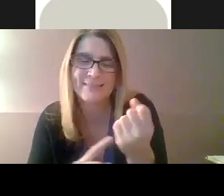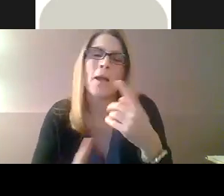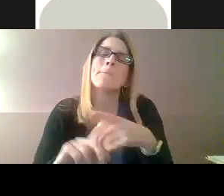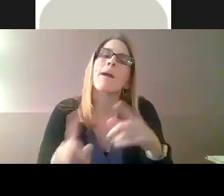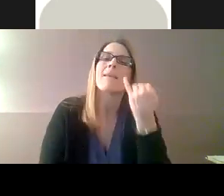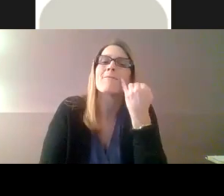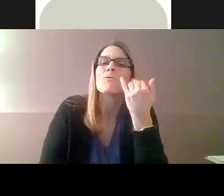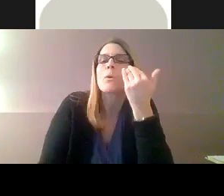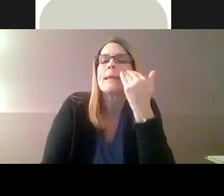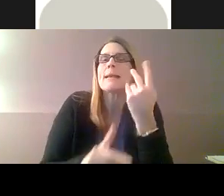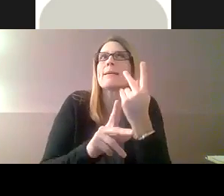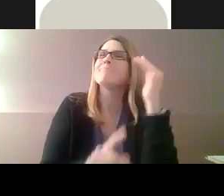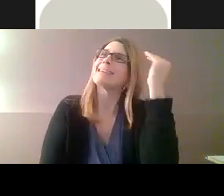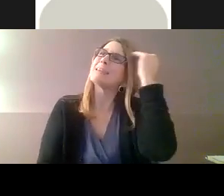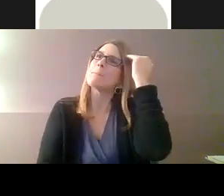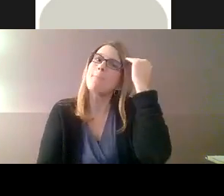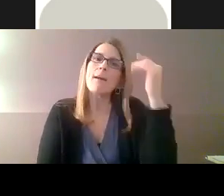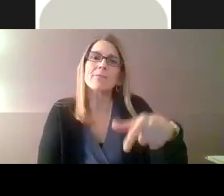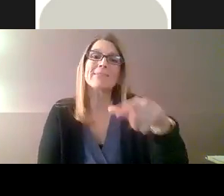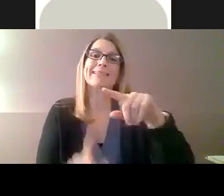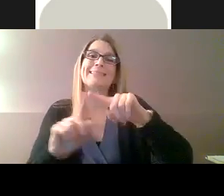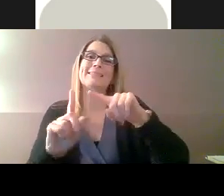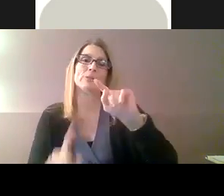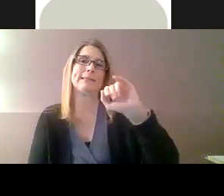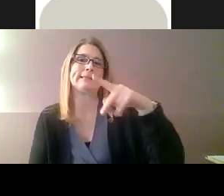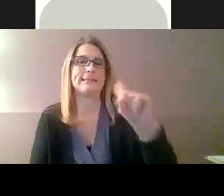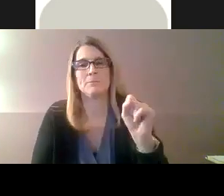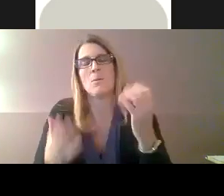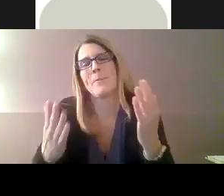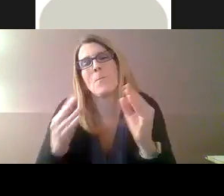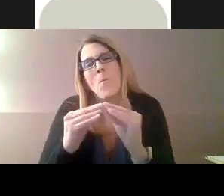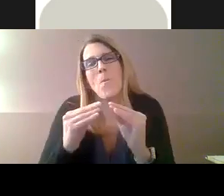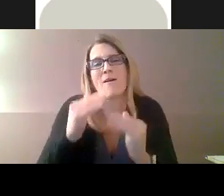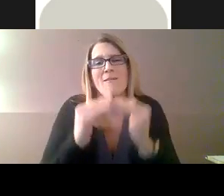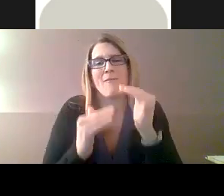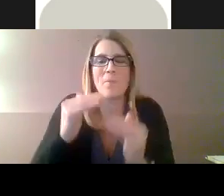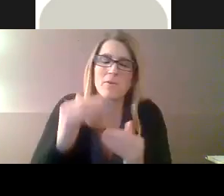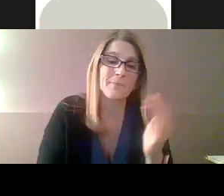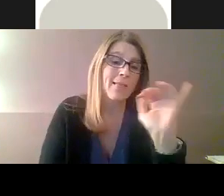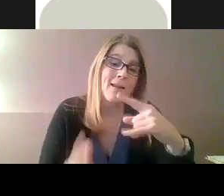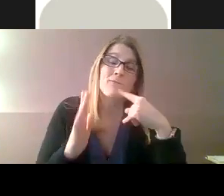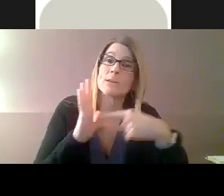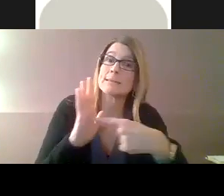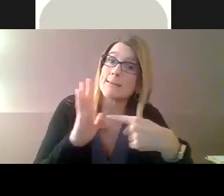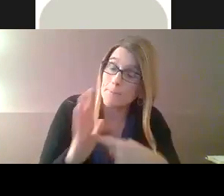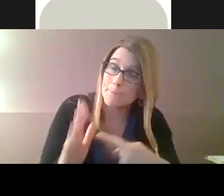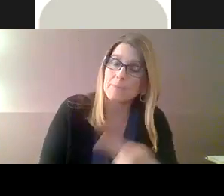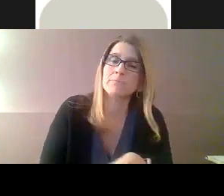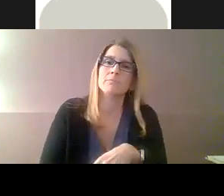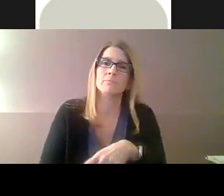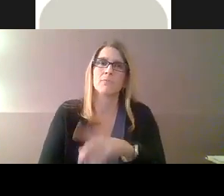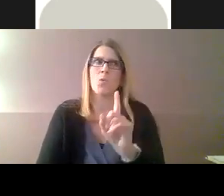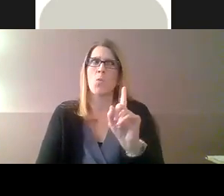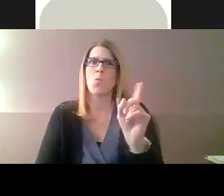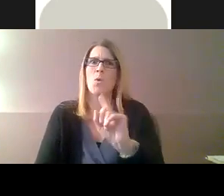or uncomfortable. But just things to keep in mind that hopefully that will help you for the future